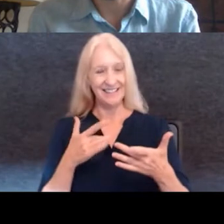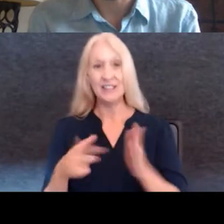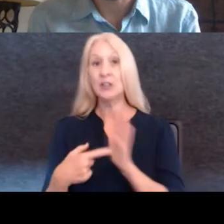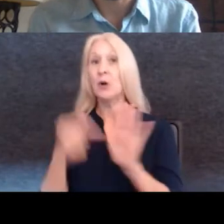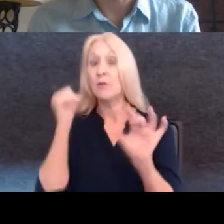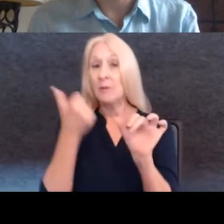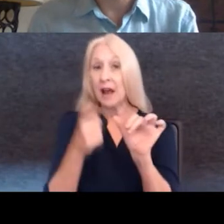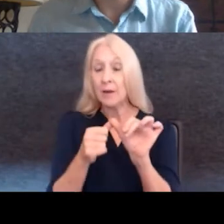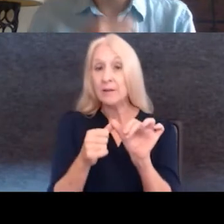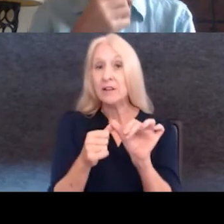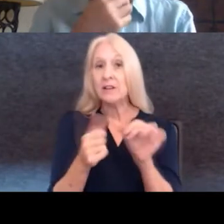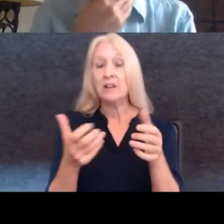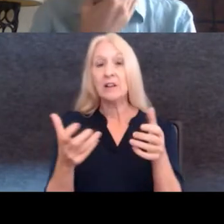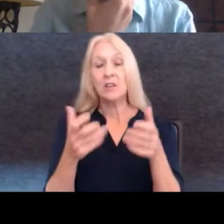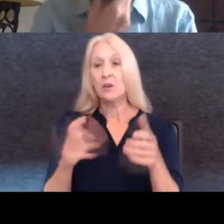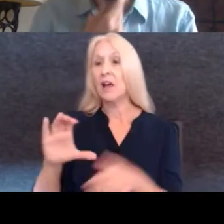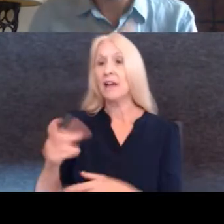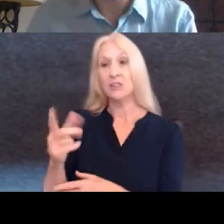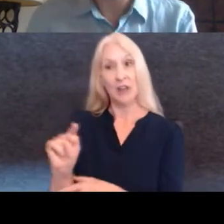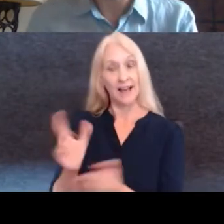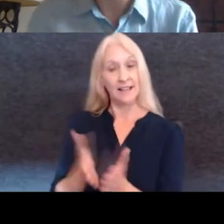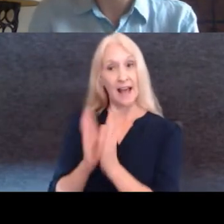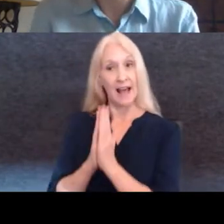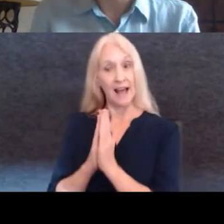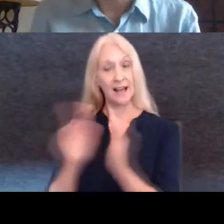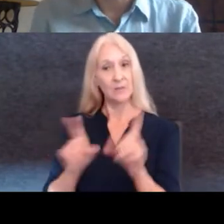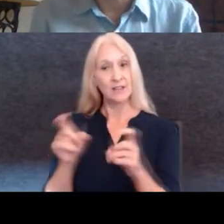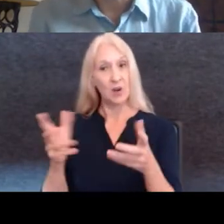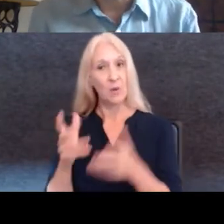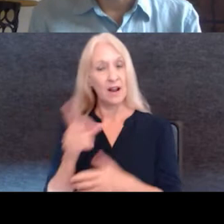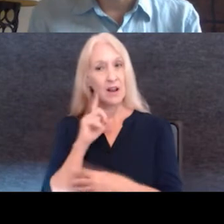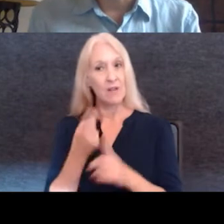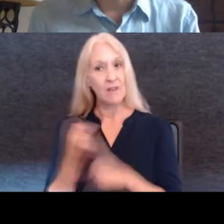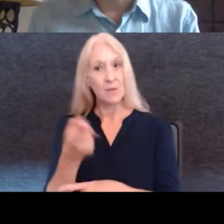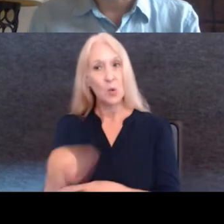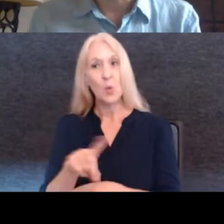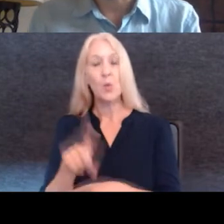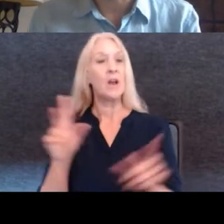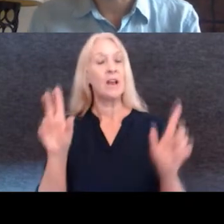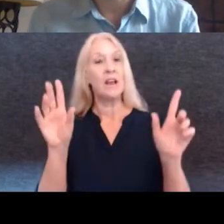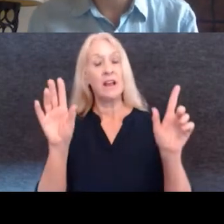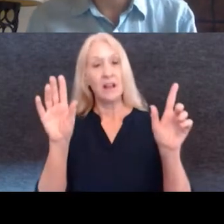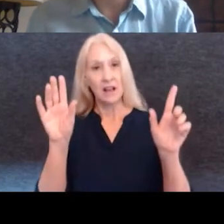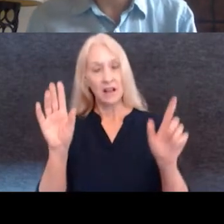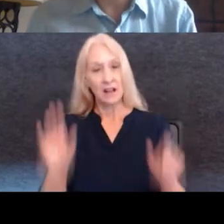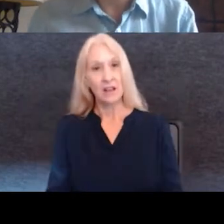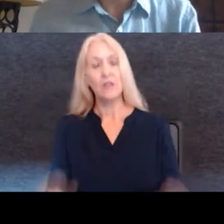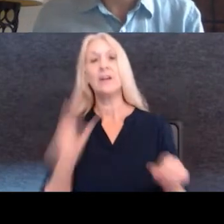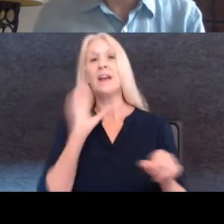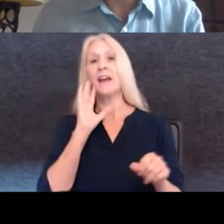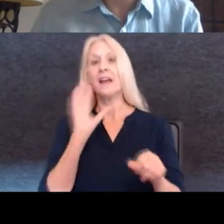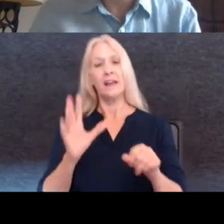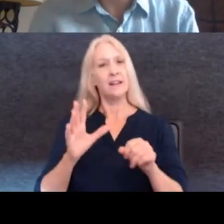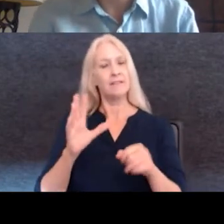Remember, we want to go into the chat and ask some questions because we want to hear from you. And you're going to be able to relate in a completely different way to this